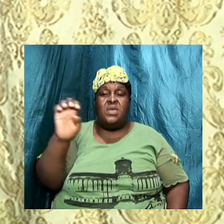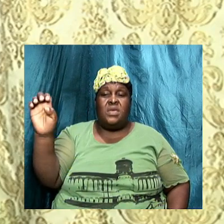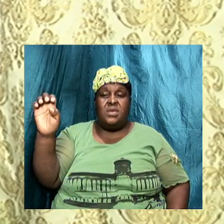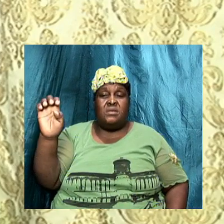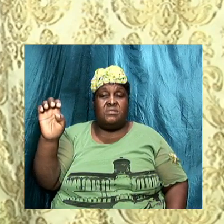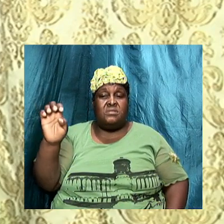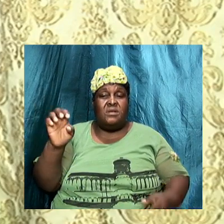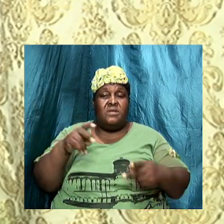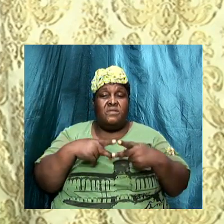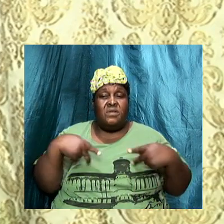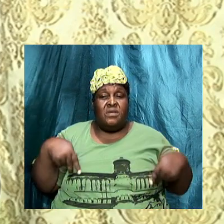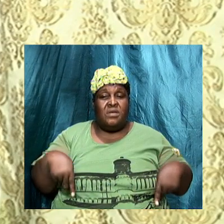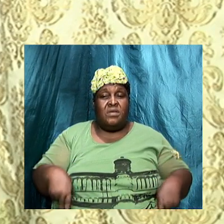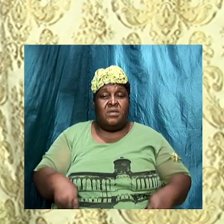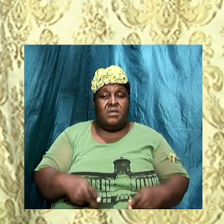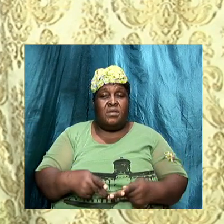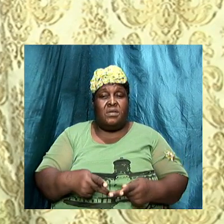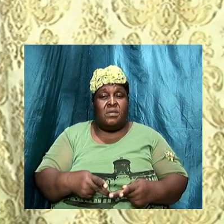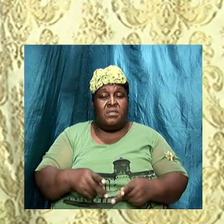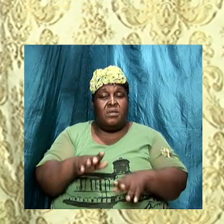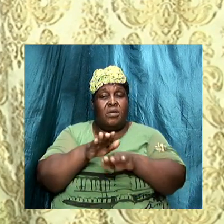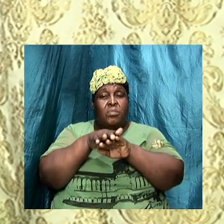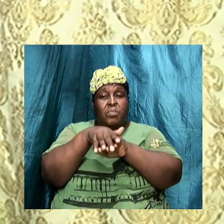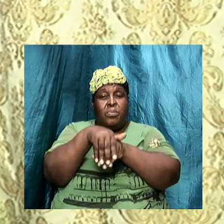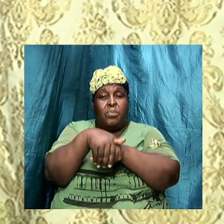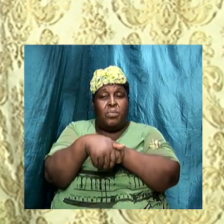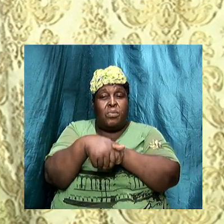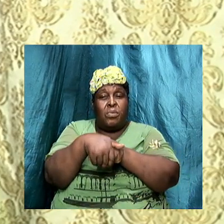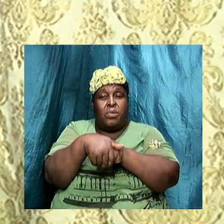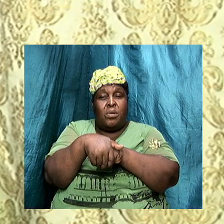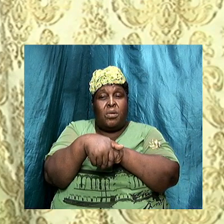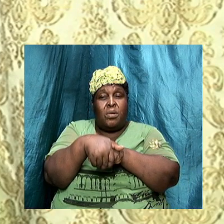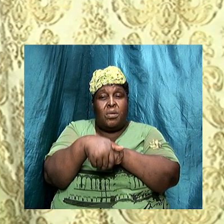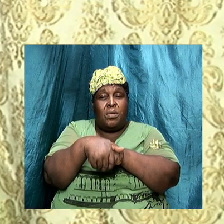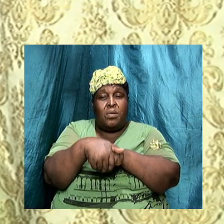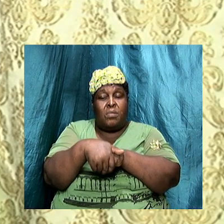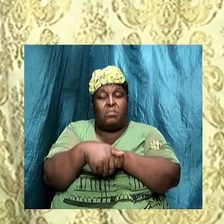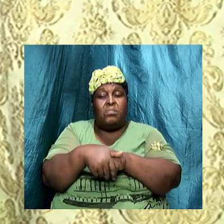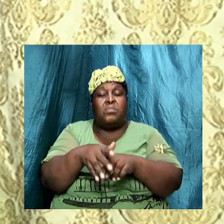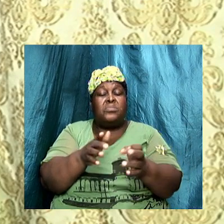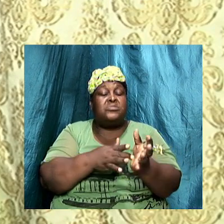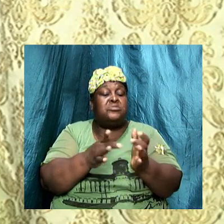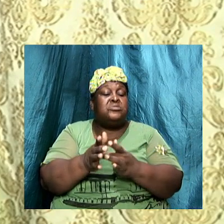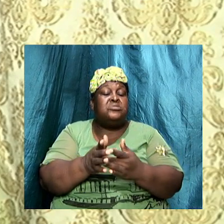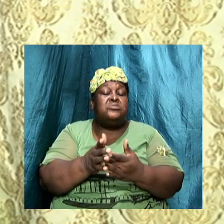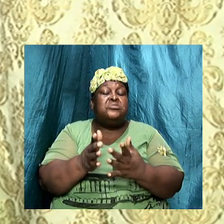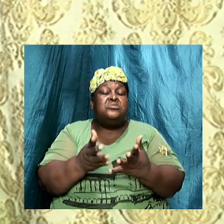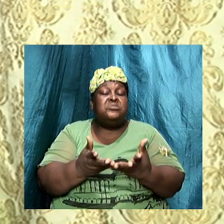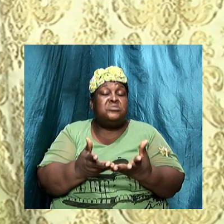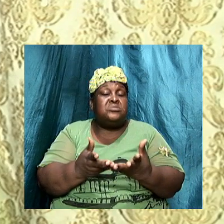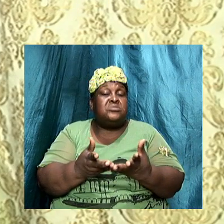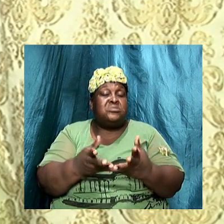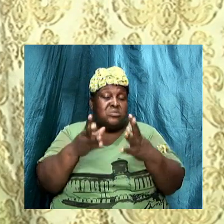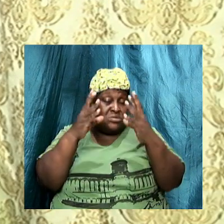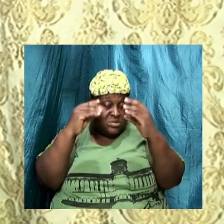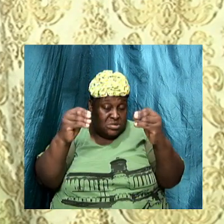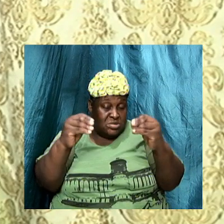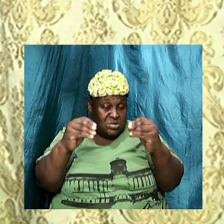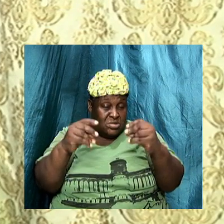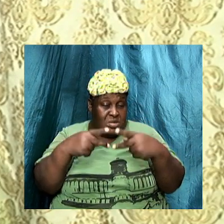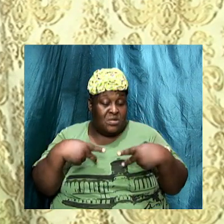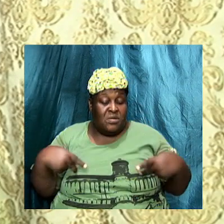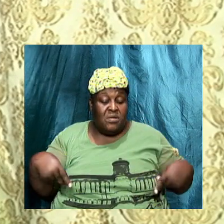Pharisees which is hypocrisy Jesus' point was that the teaching of the